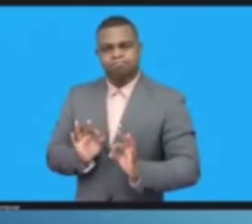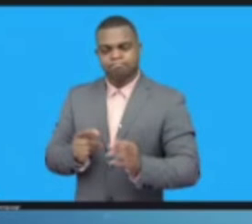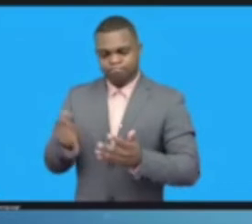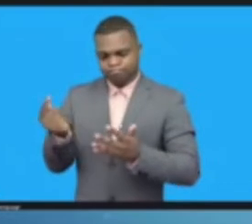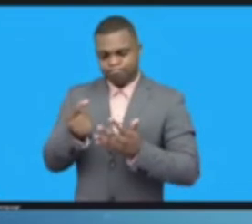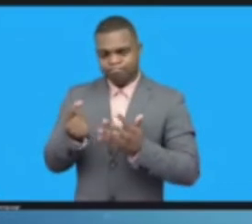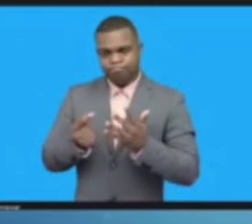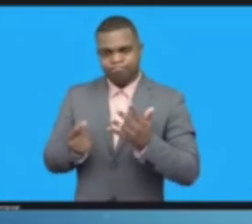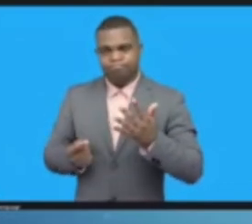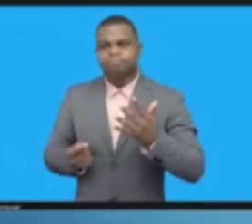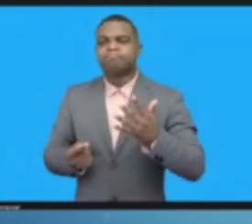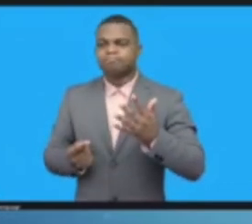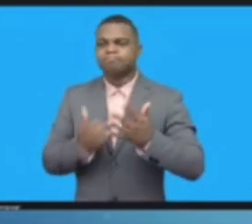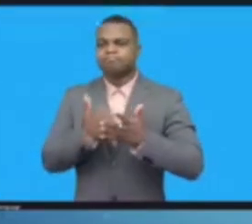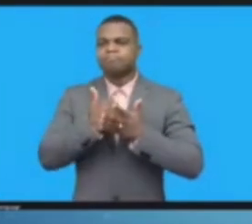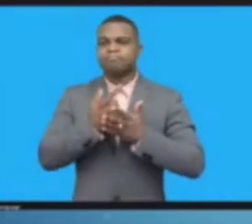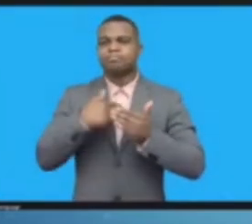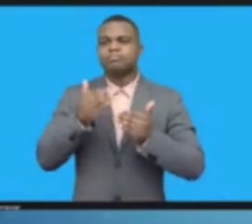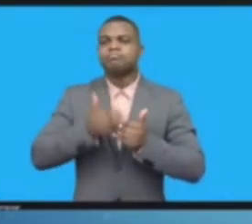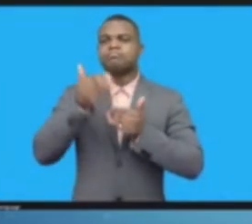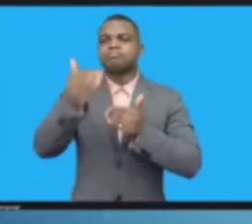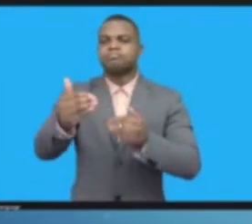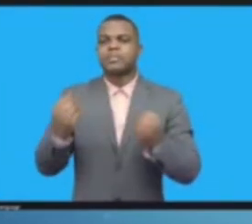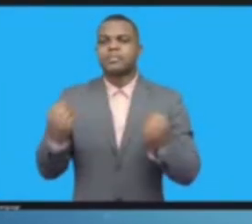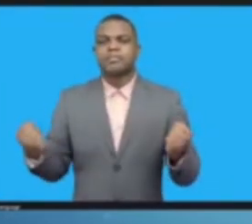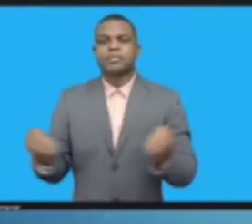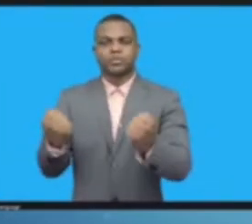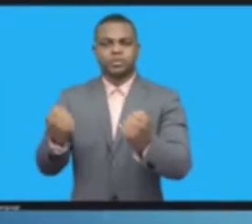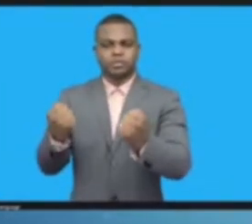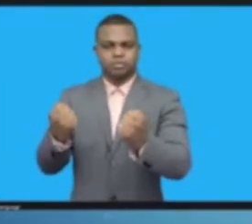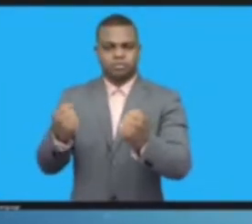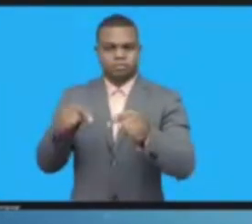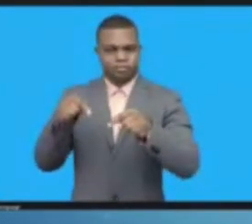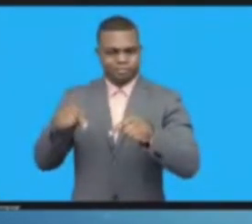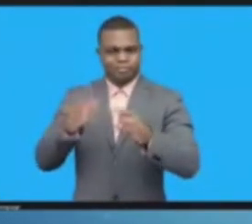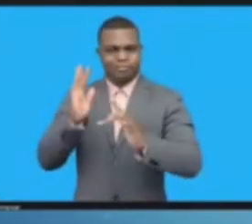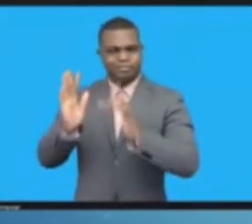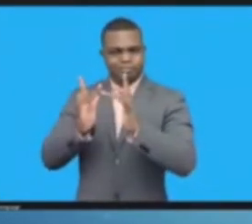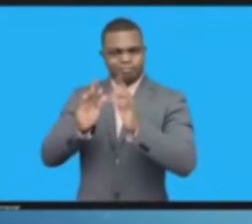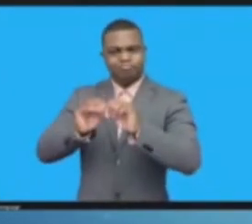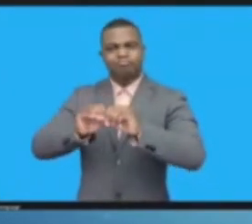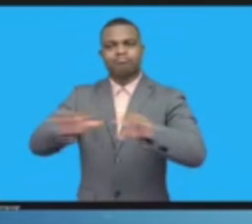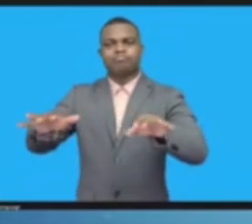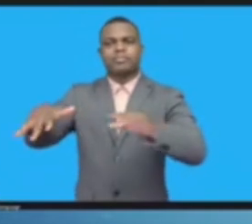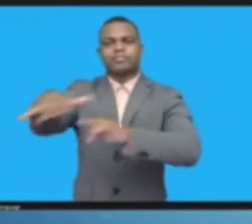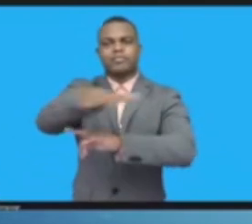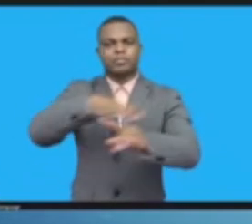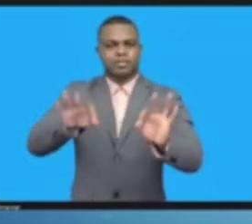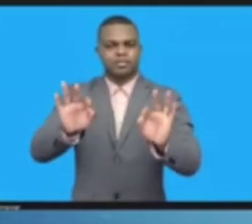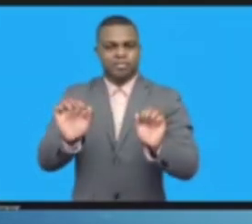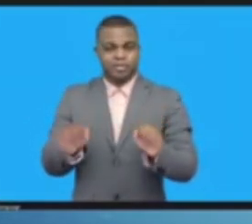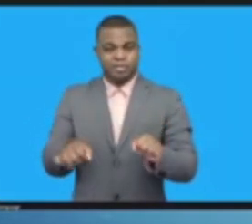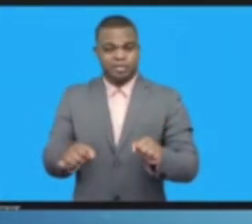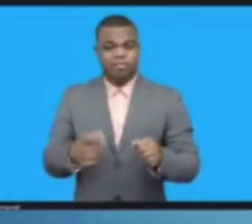at the work we've undertaken and be grateful for the work we do this week and in the years ahead.